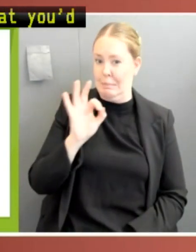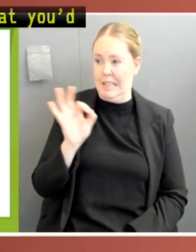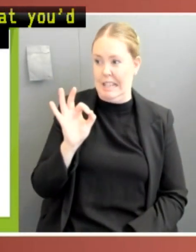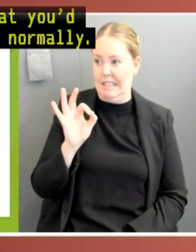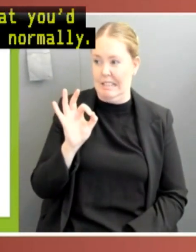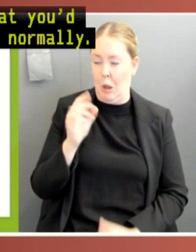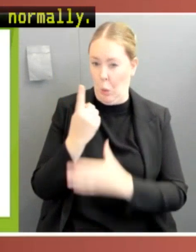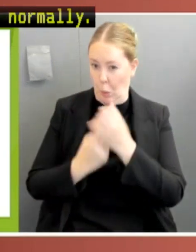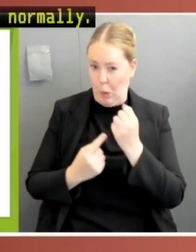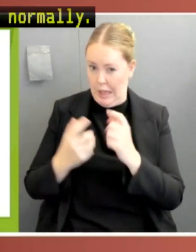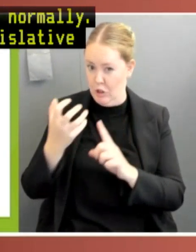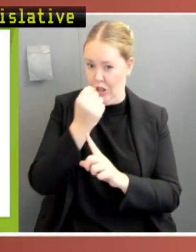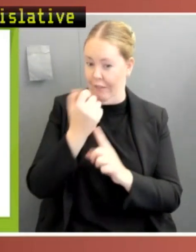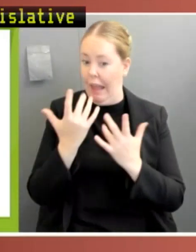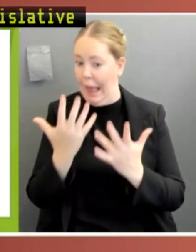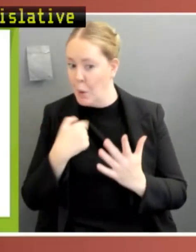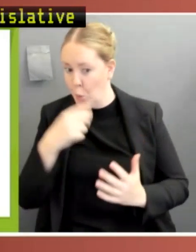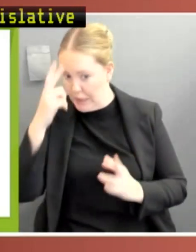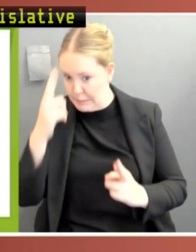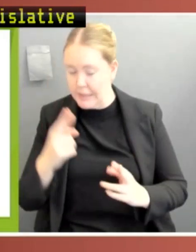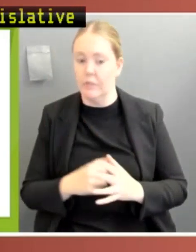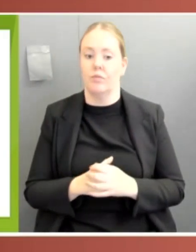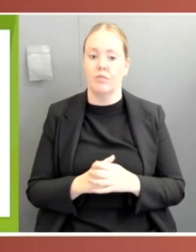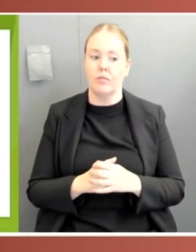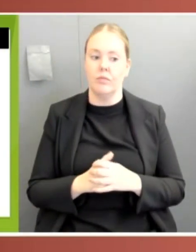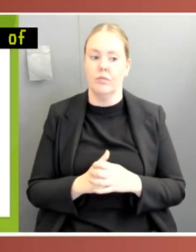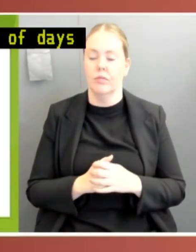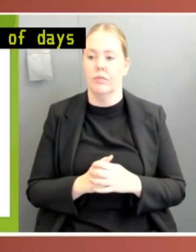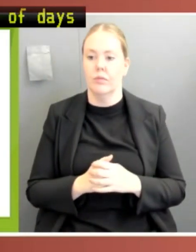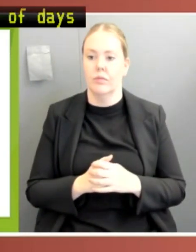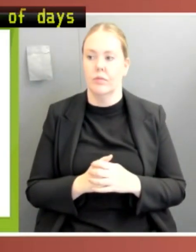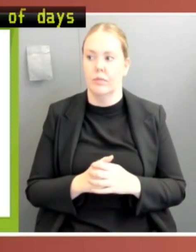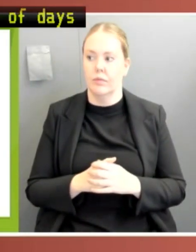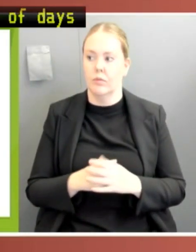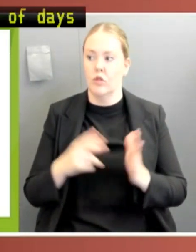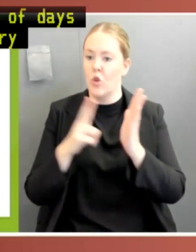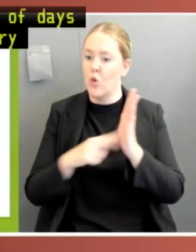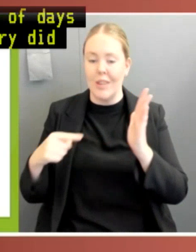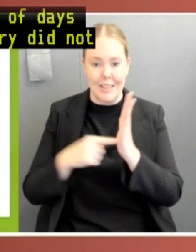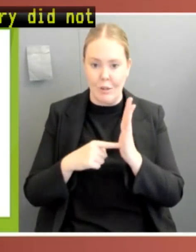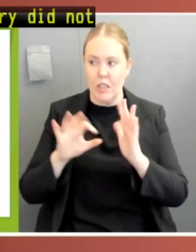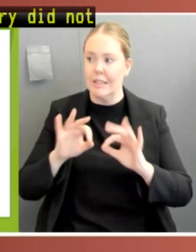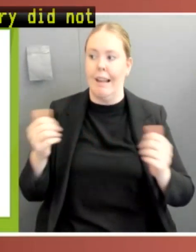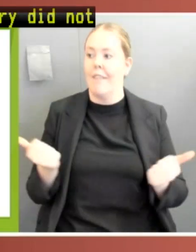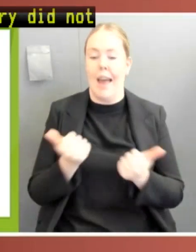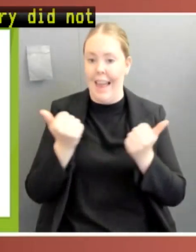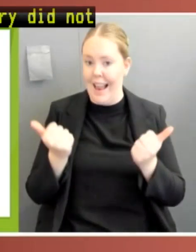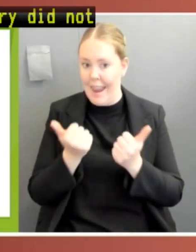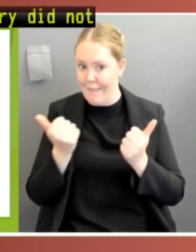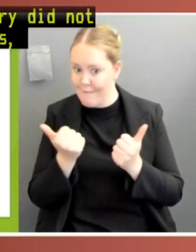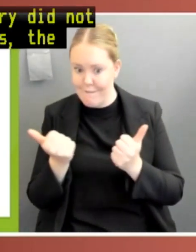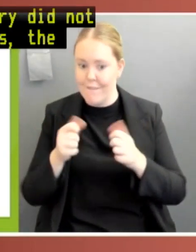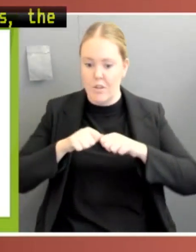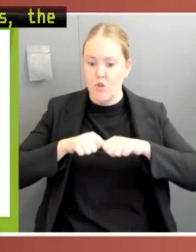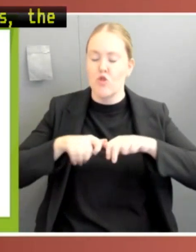significantly fewer number of days in 2020. While the territory did not experience a spike of cases, the increased vulnerability of its population resulted in a more cautious approach.